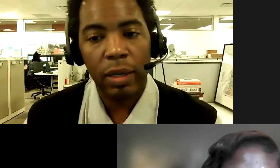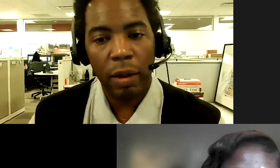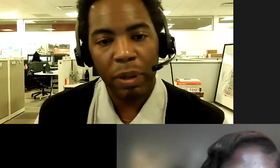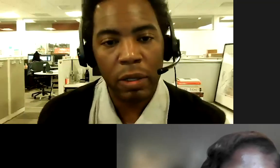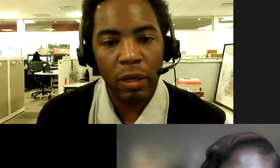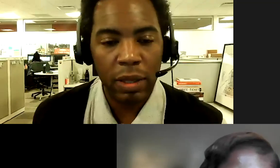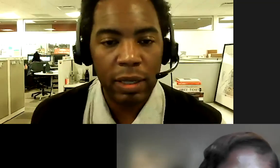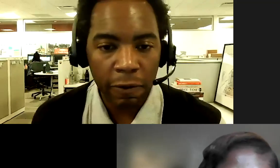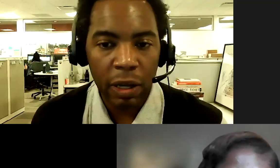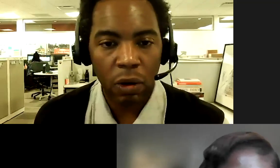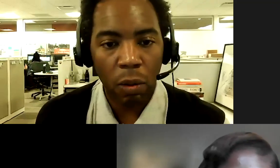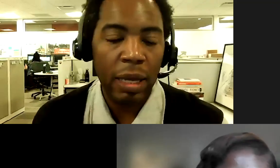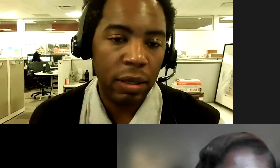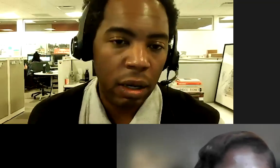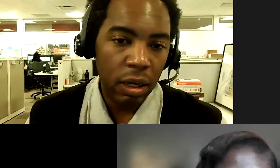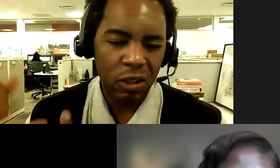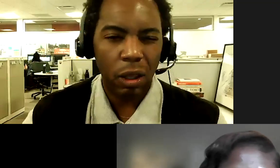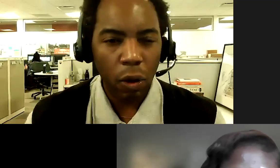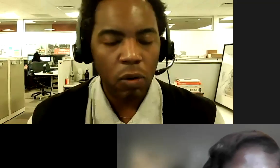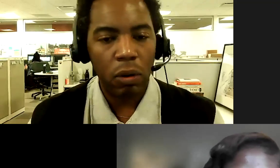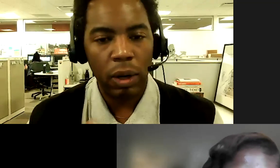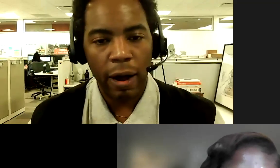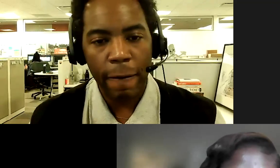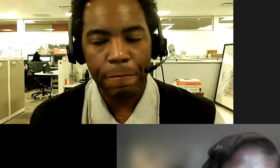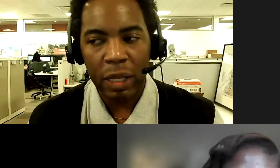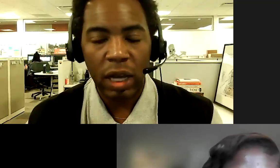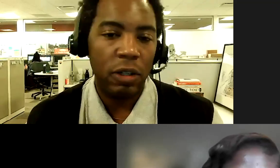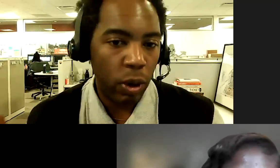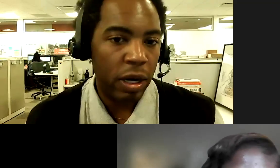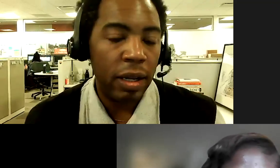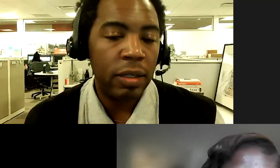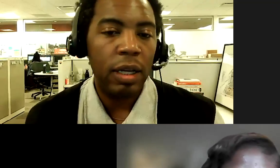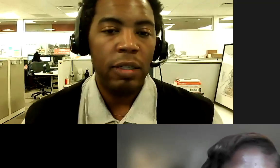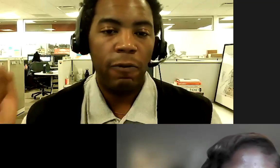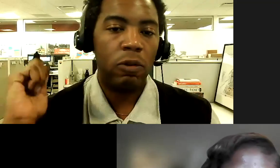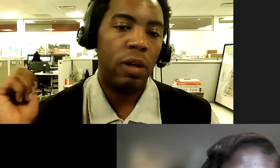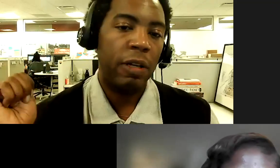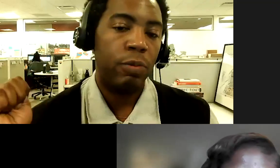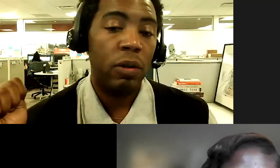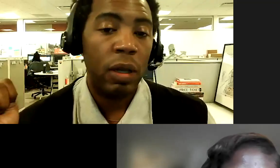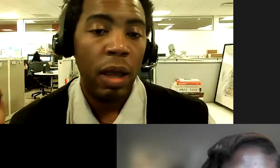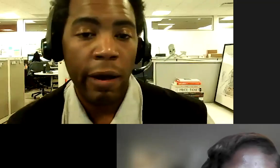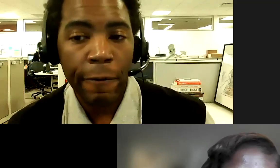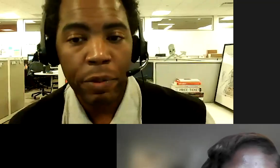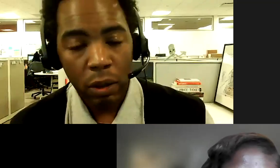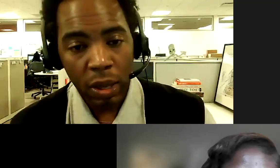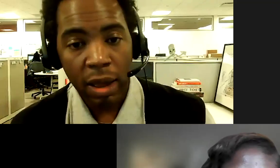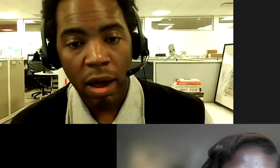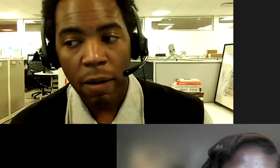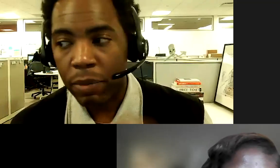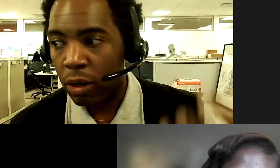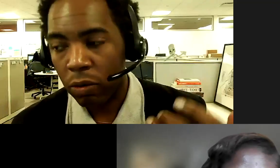response, uh, but some of the side effects are all based on just the local, um, injection where it is. So folks, experience, um,